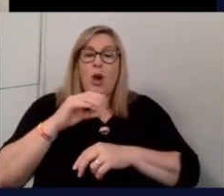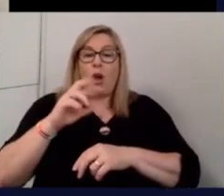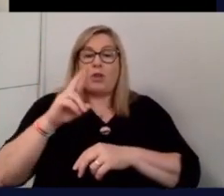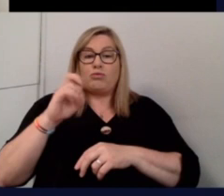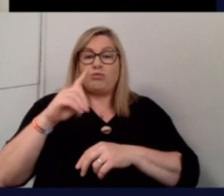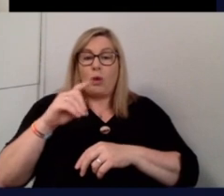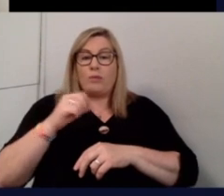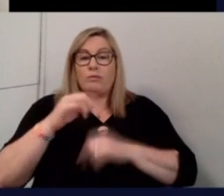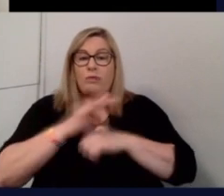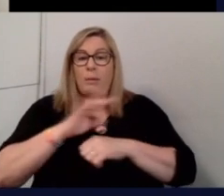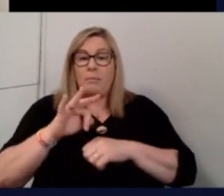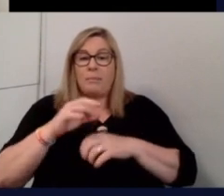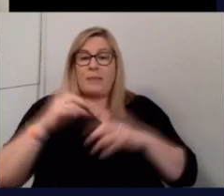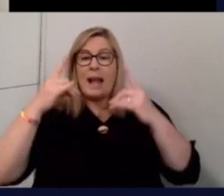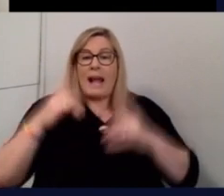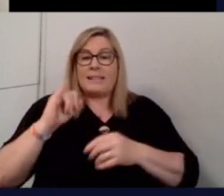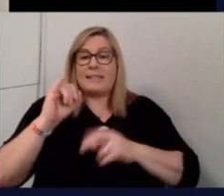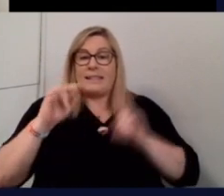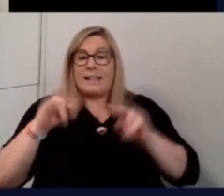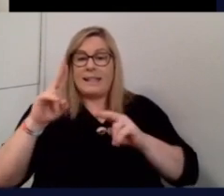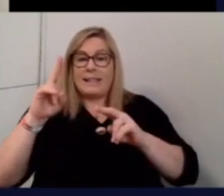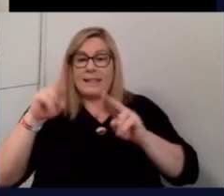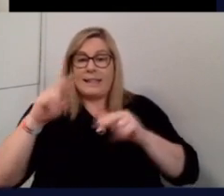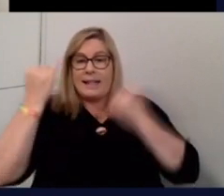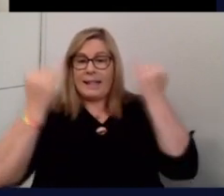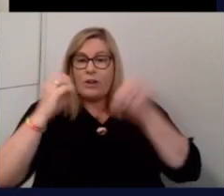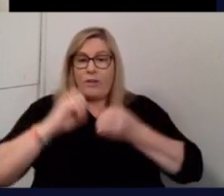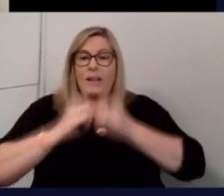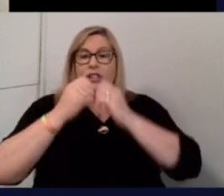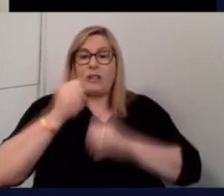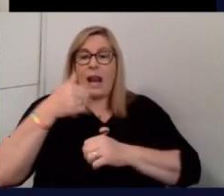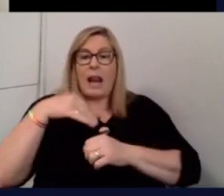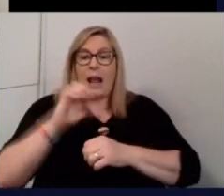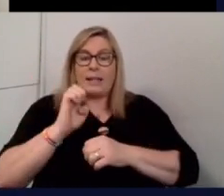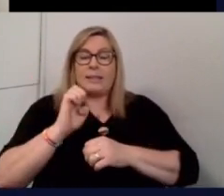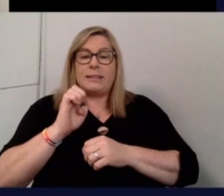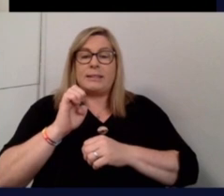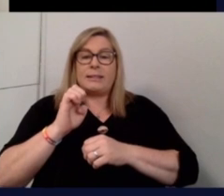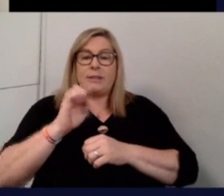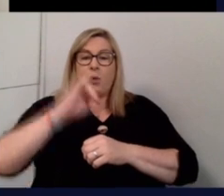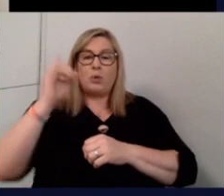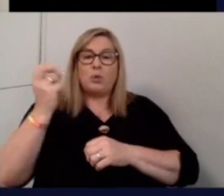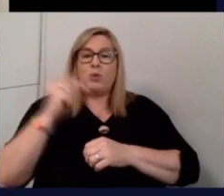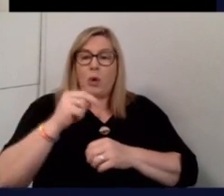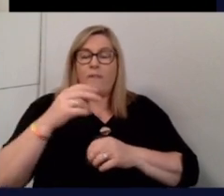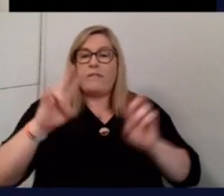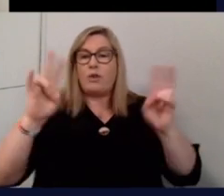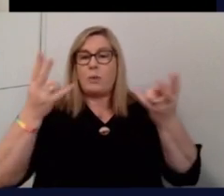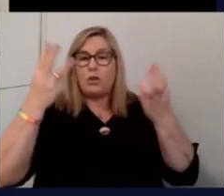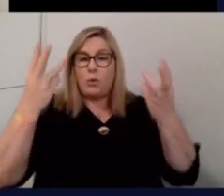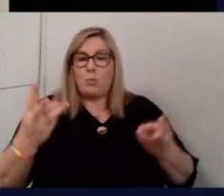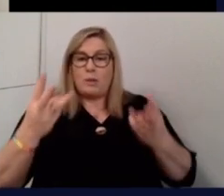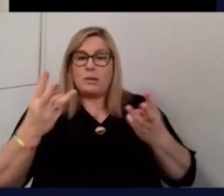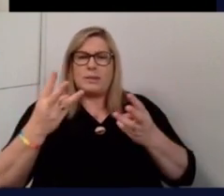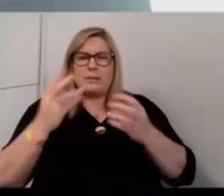we'll go back to the panel very briefly to ask them for their reaction to what they've just heard on the points. So Joan, very quickly, you want to make a point about the health